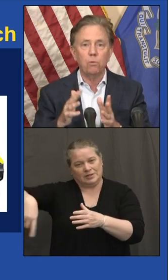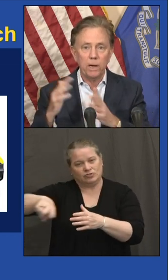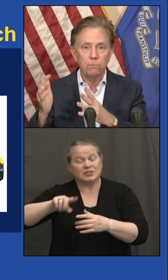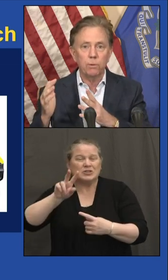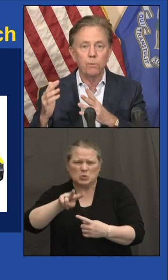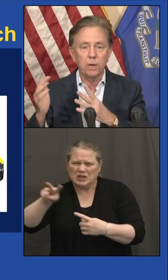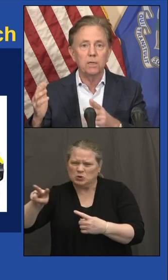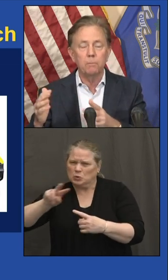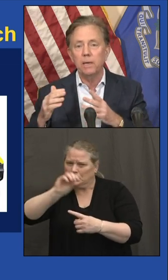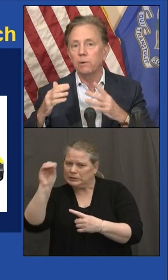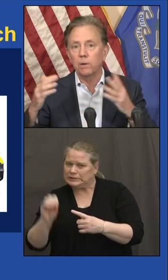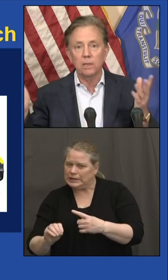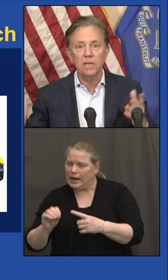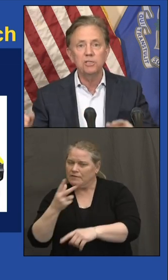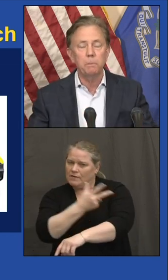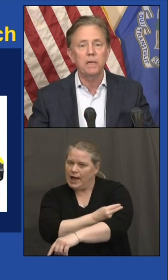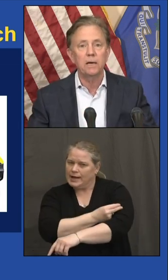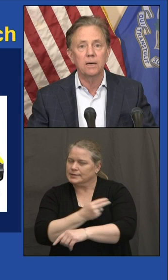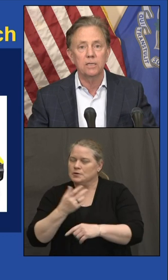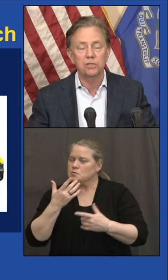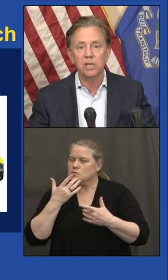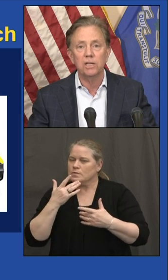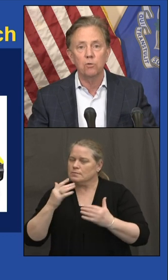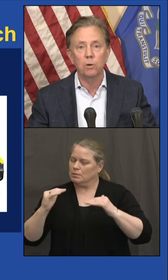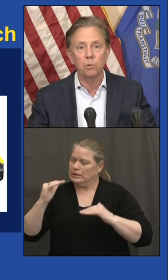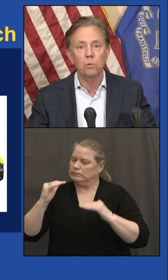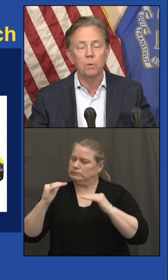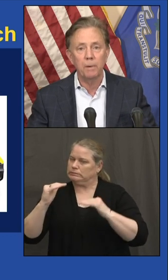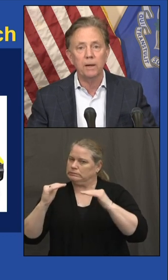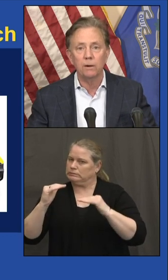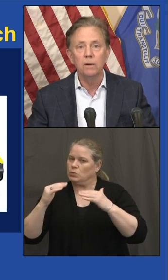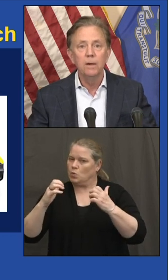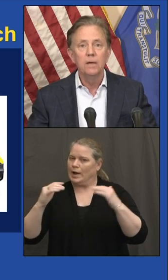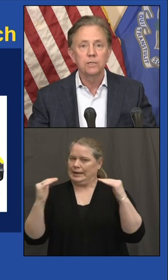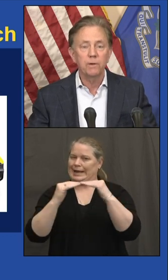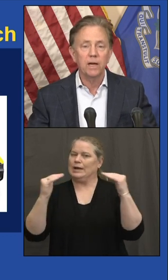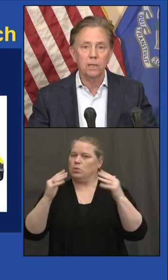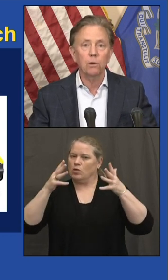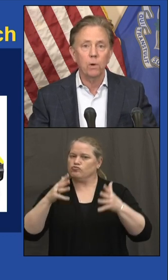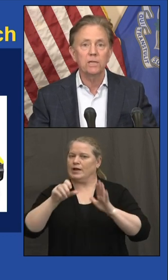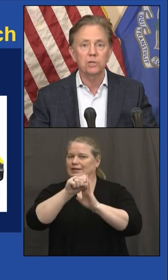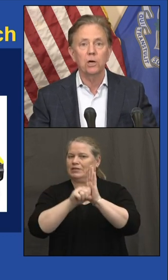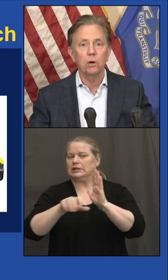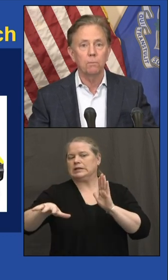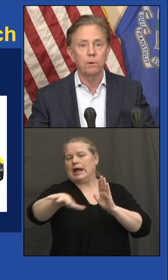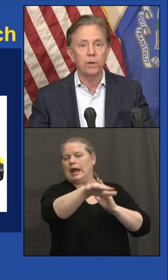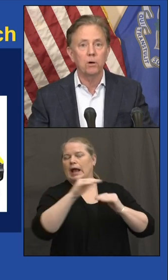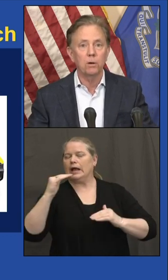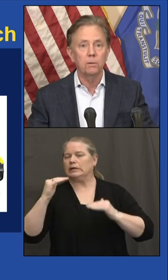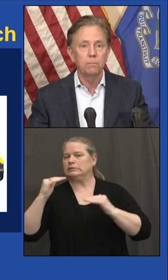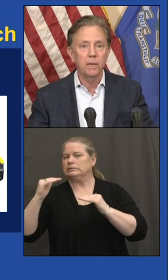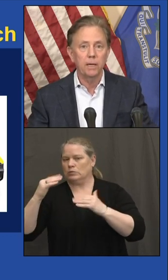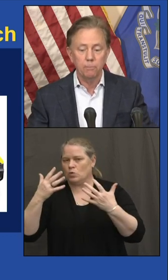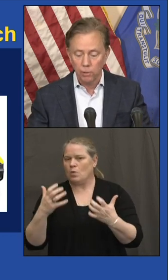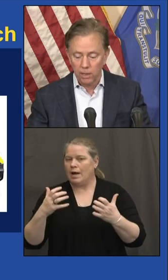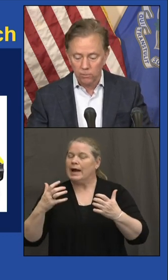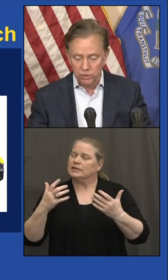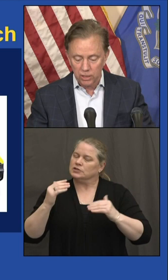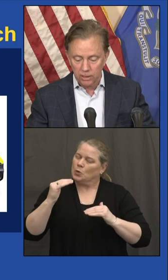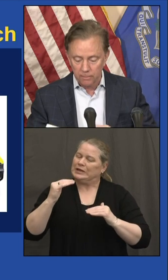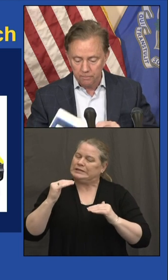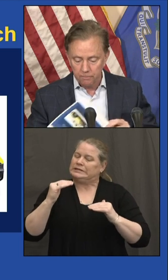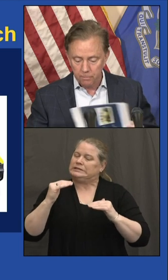not quite where we wanted to be. We want to at least be at the state normal or better. So we've got a little ways to go, but we are making